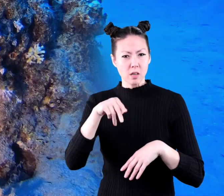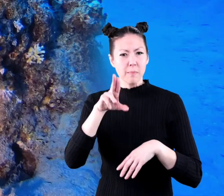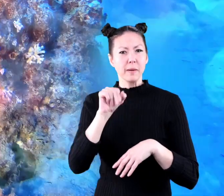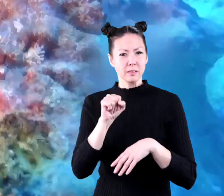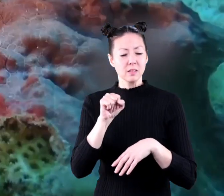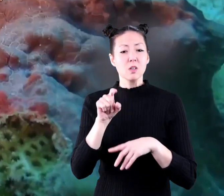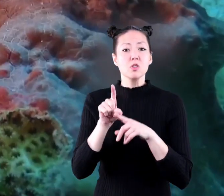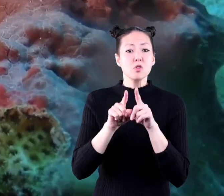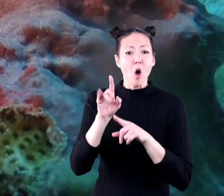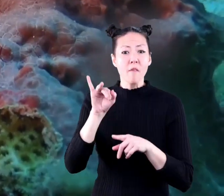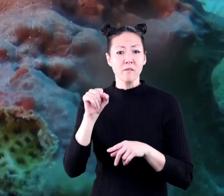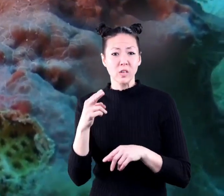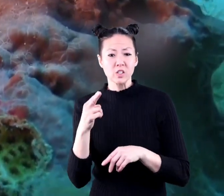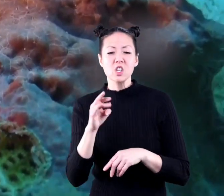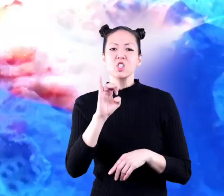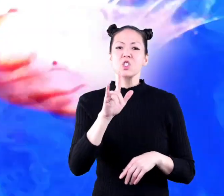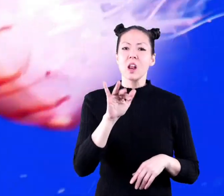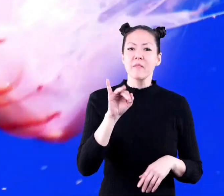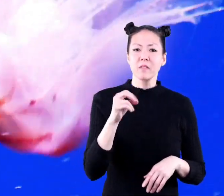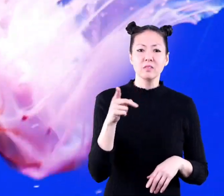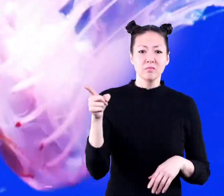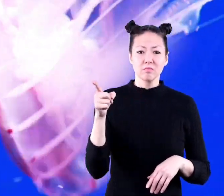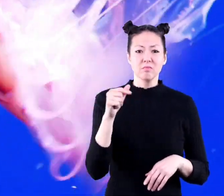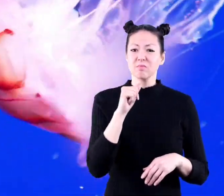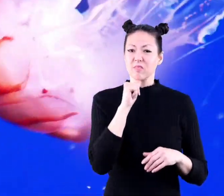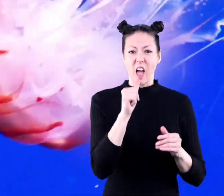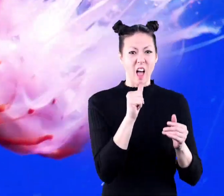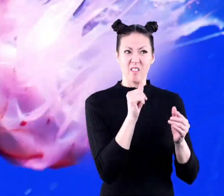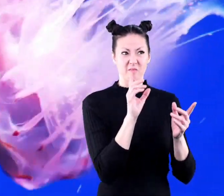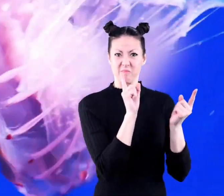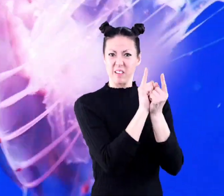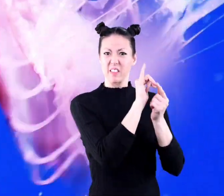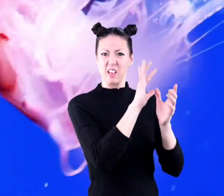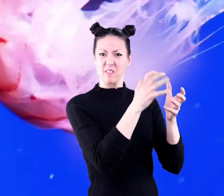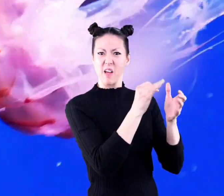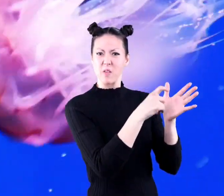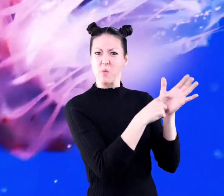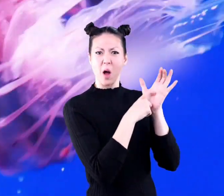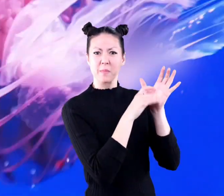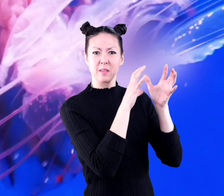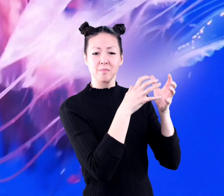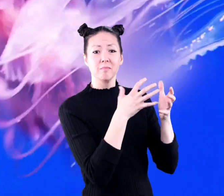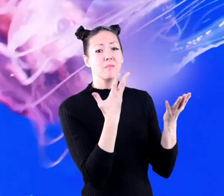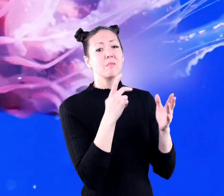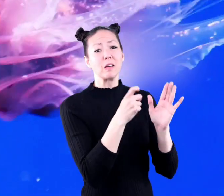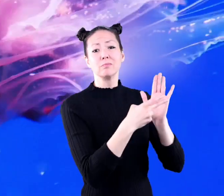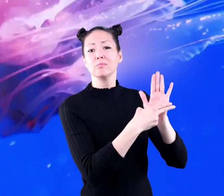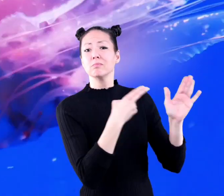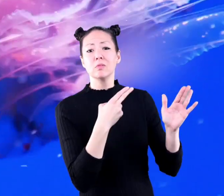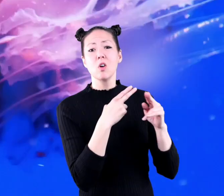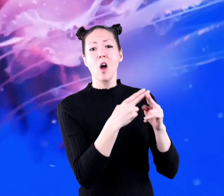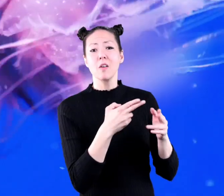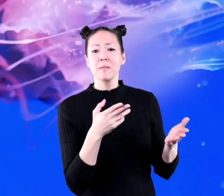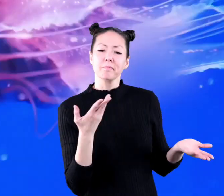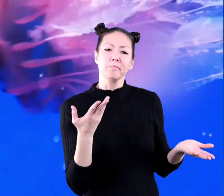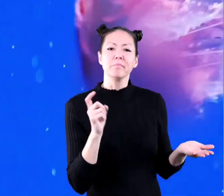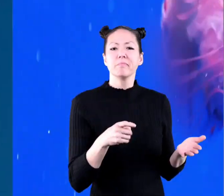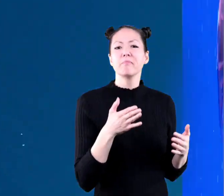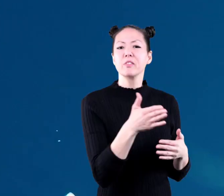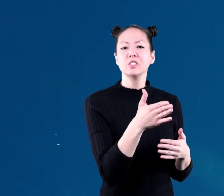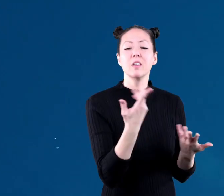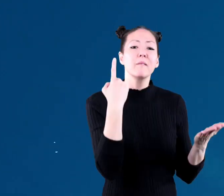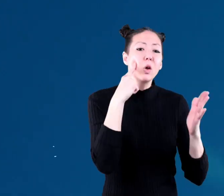starfish and jellyfish do not meet all the requirements needed to be called a fish